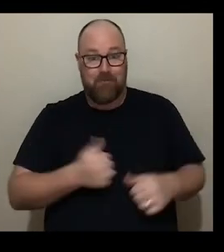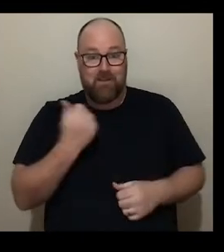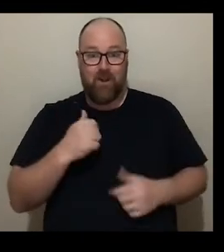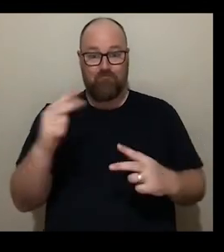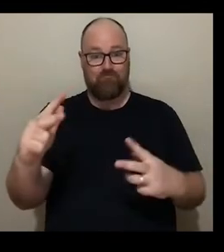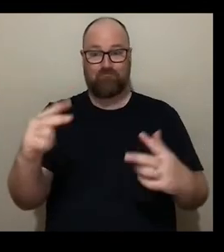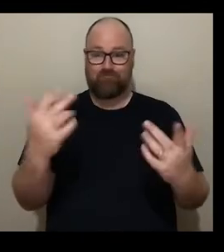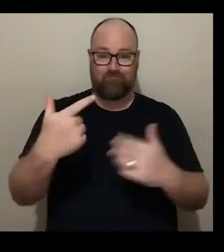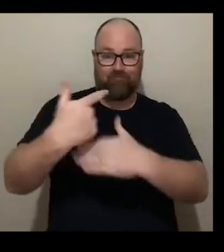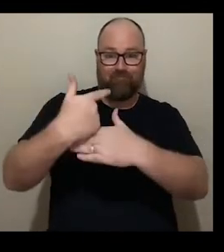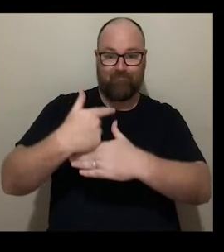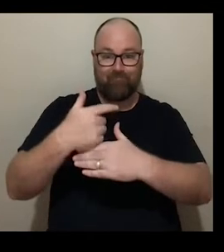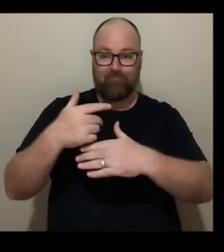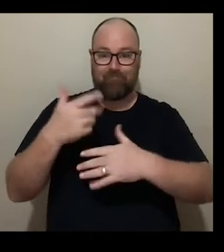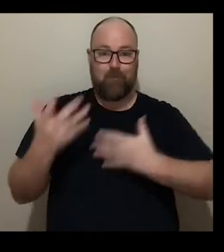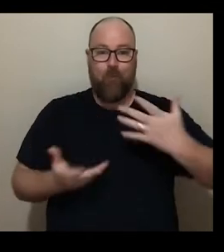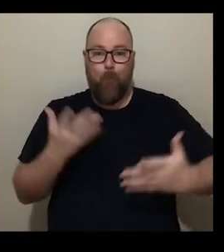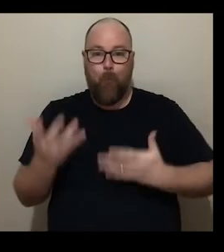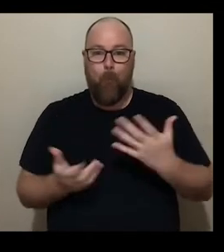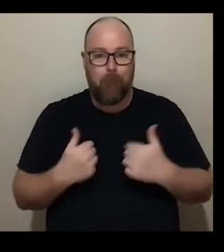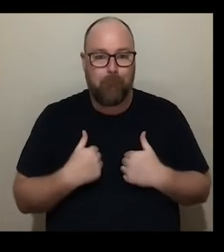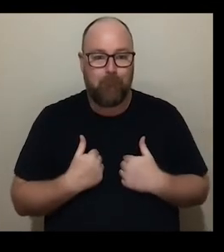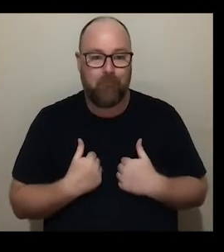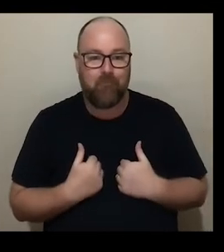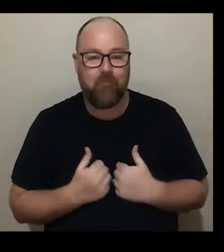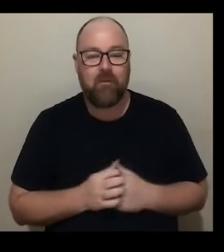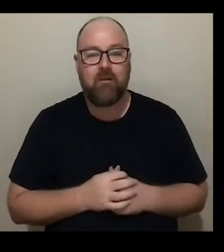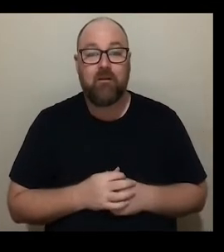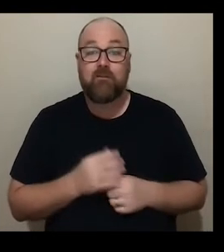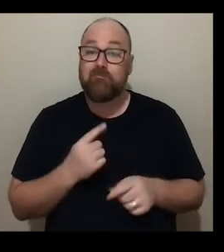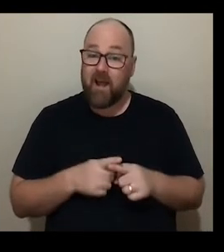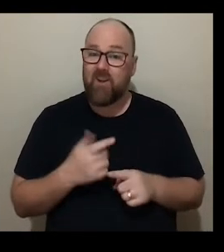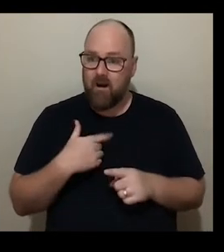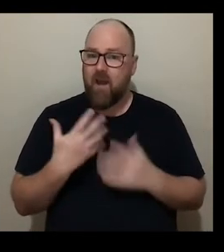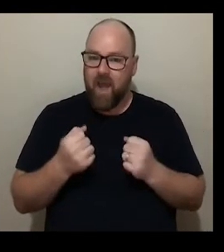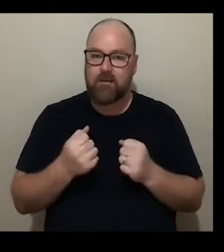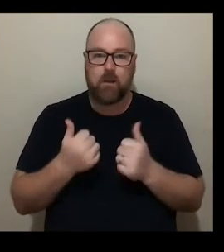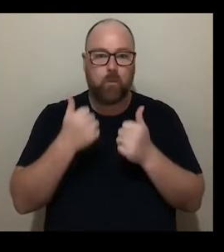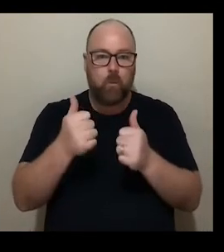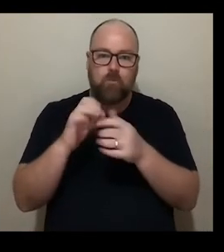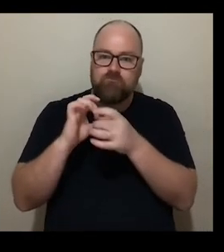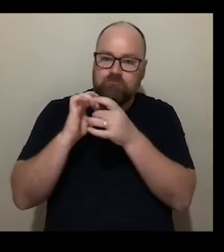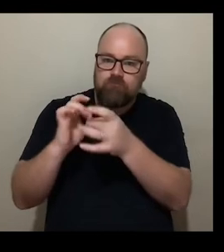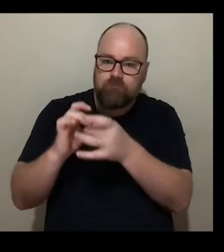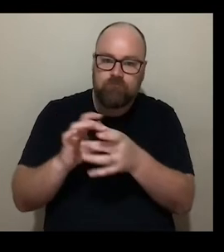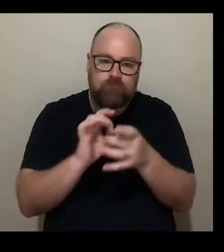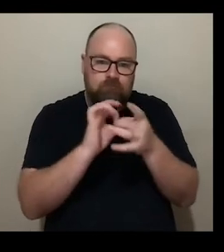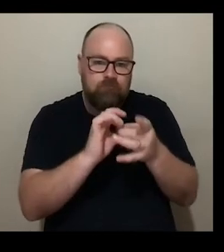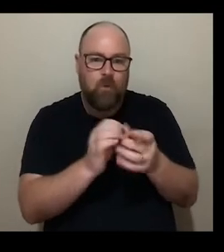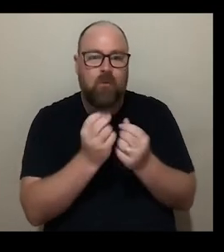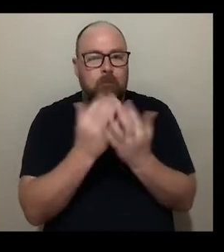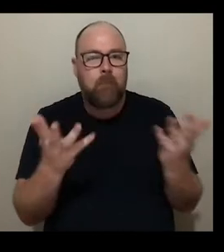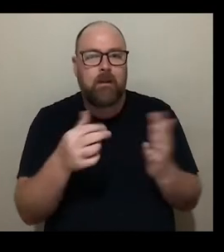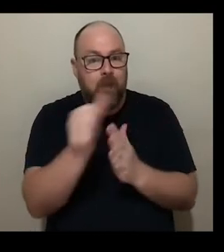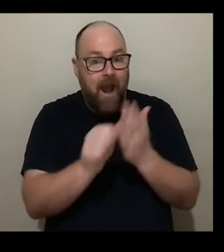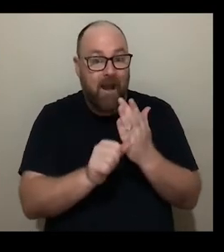it's what's happened and actually built so probably some of the most meaningful relationships I've ever had with artists around